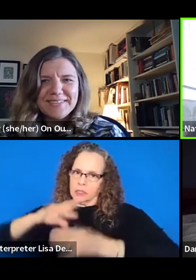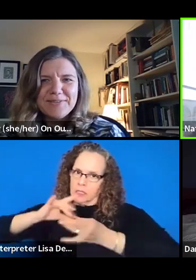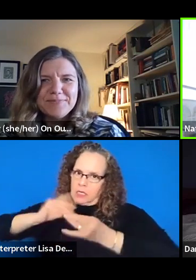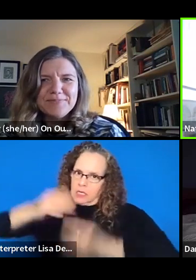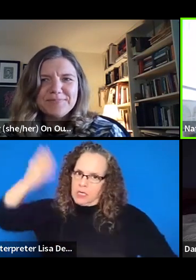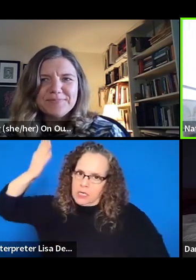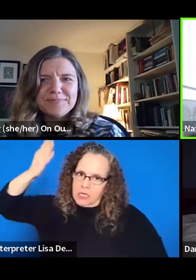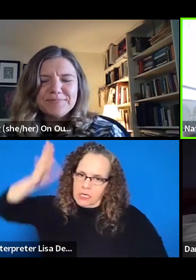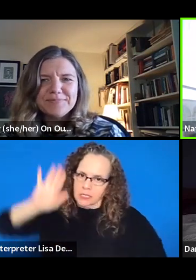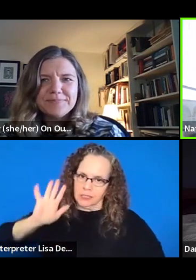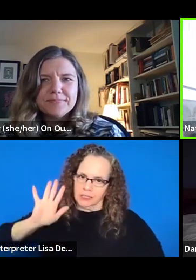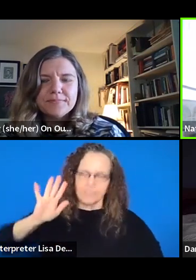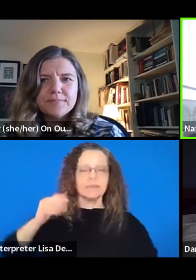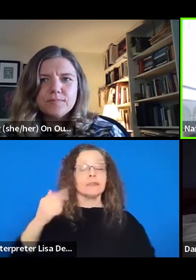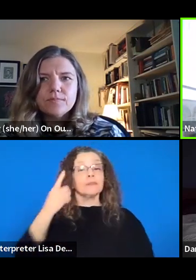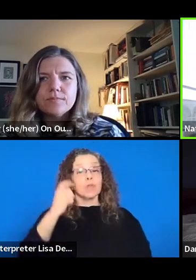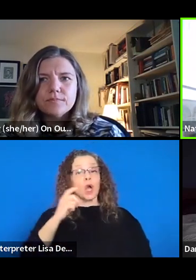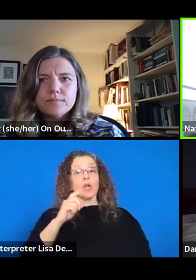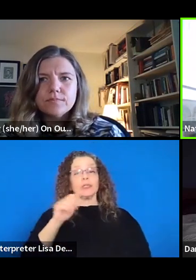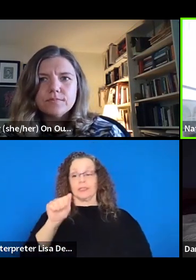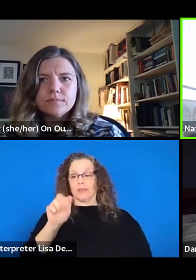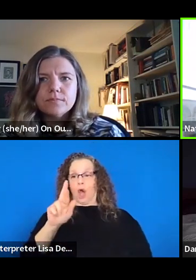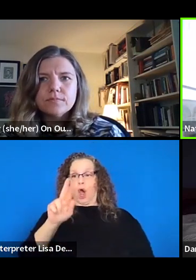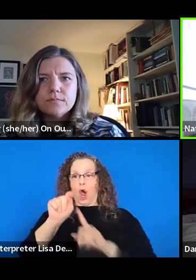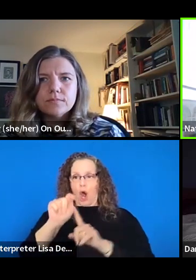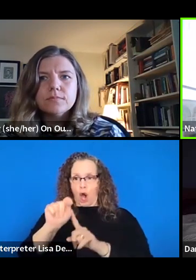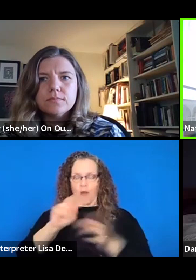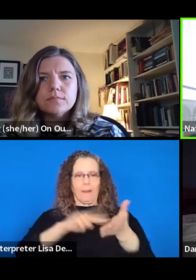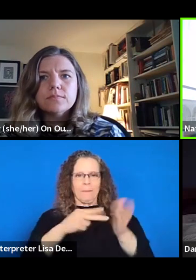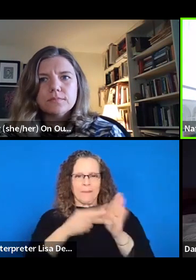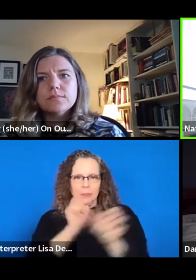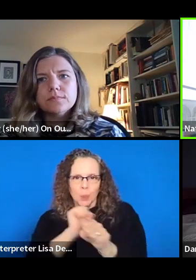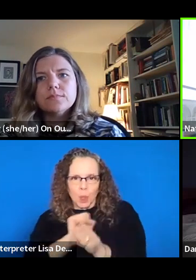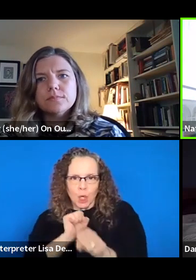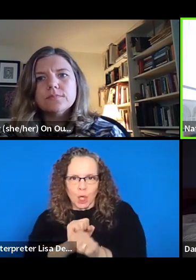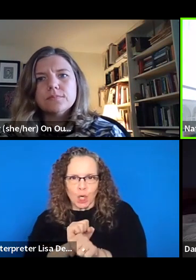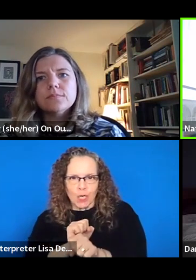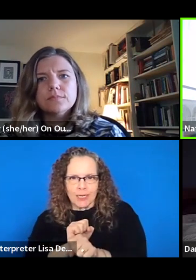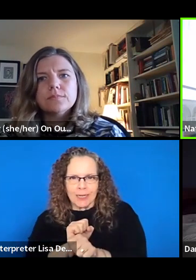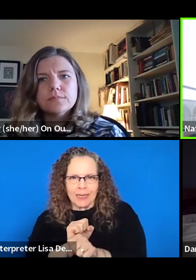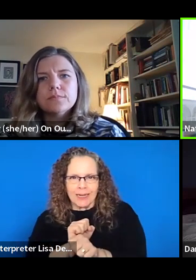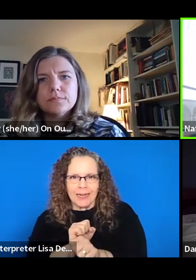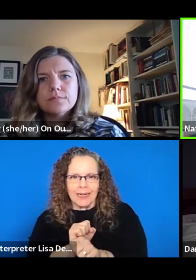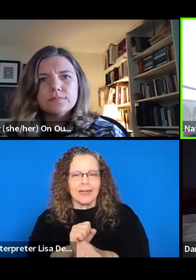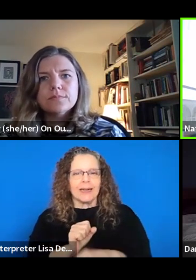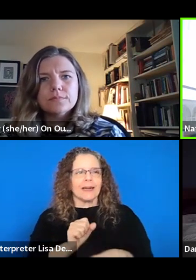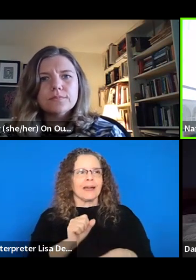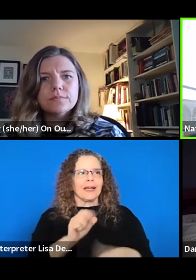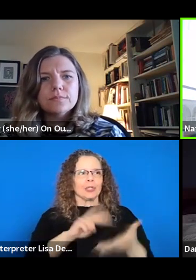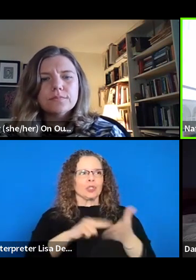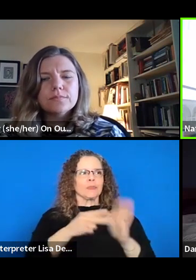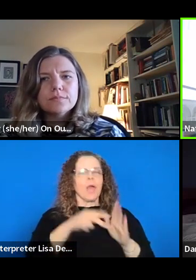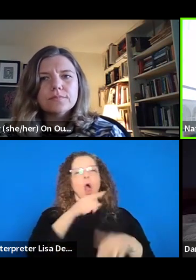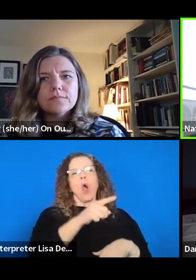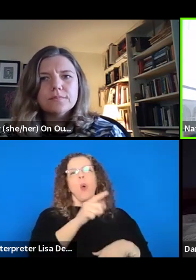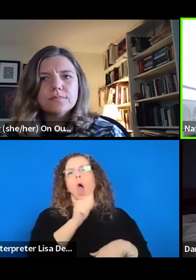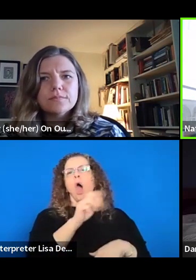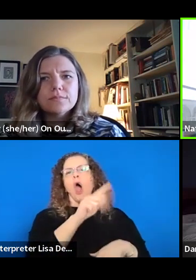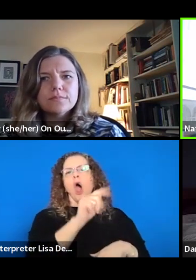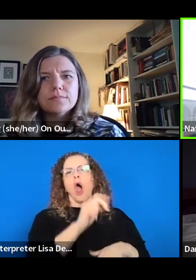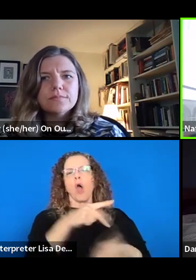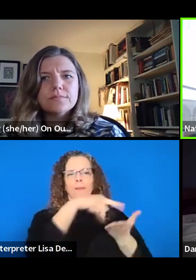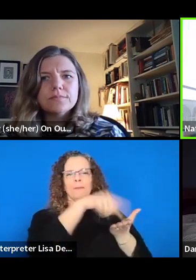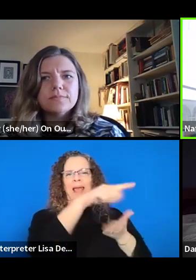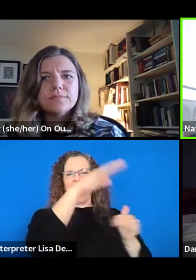when we are allowed to think our work is less valuable because it is more artistic, we are just paid less. Um, and,